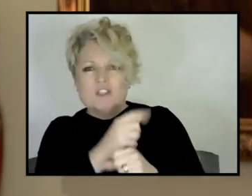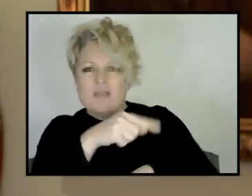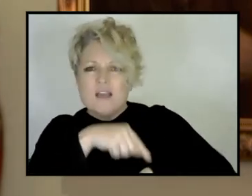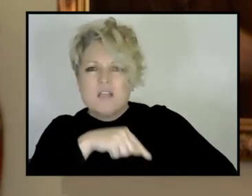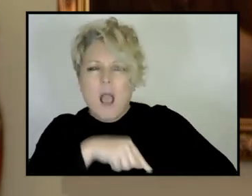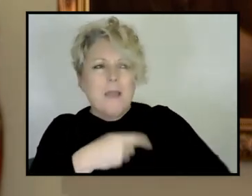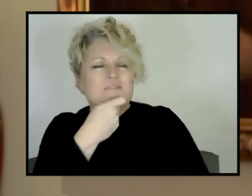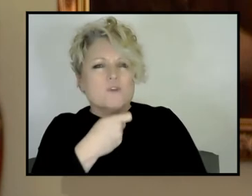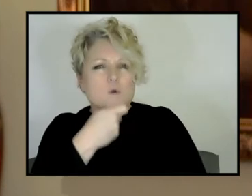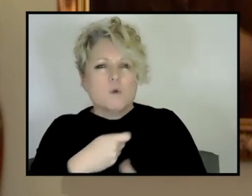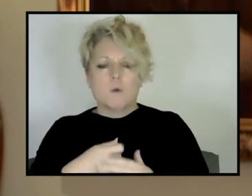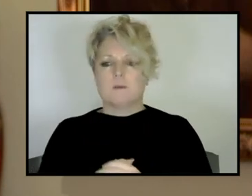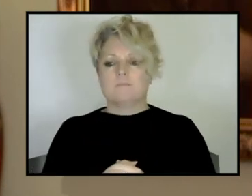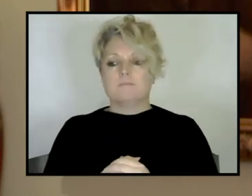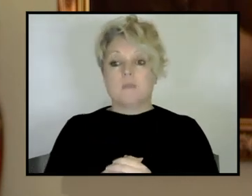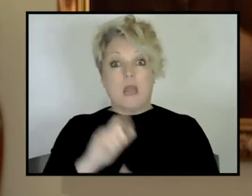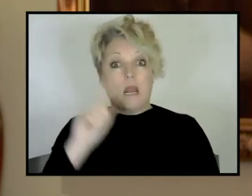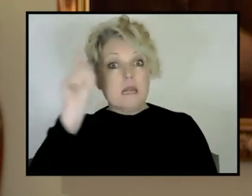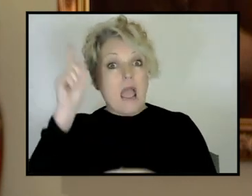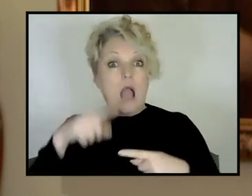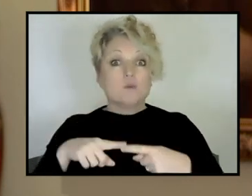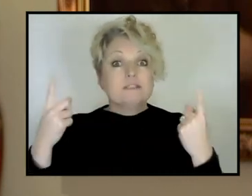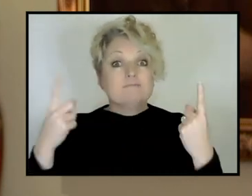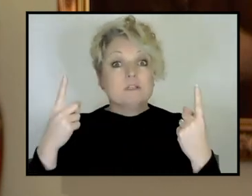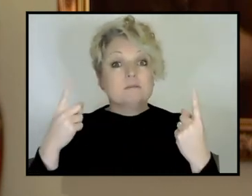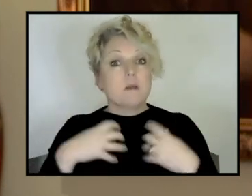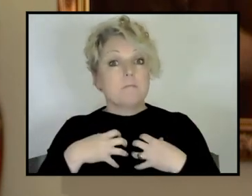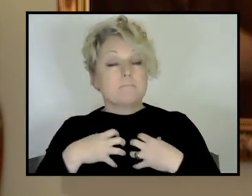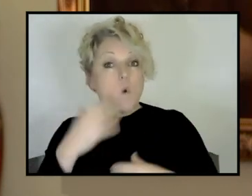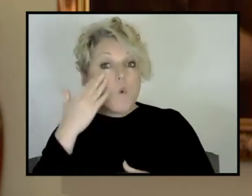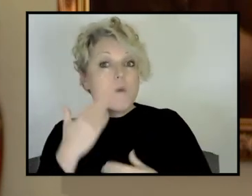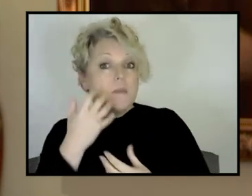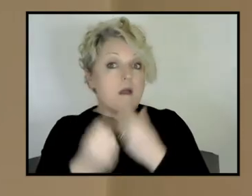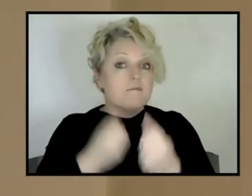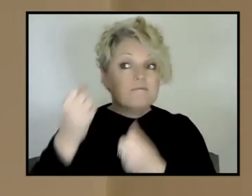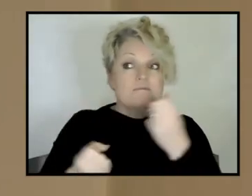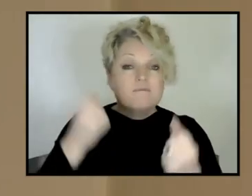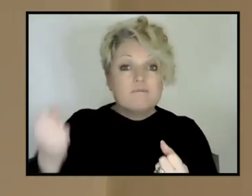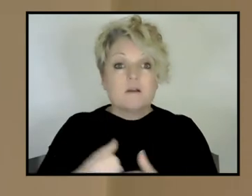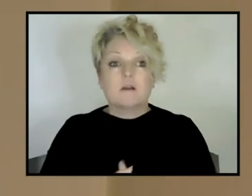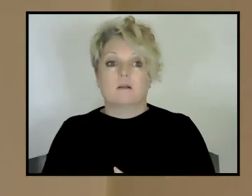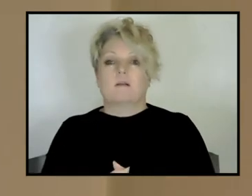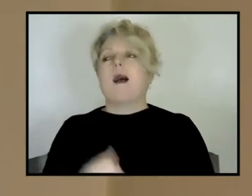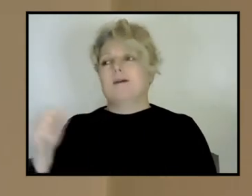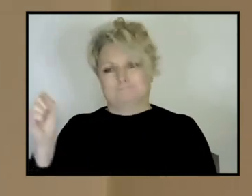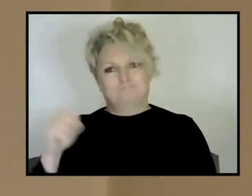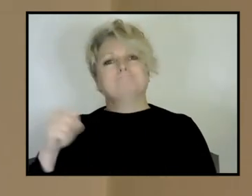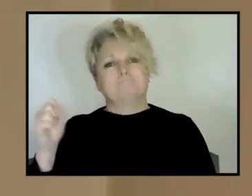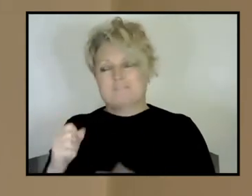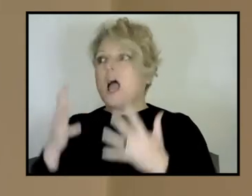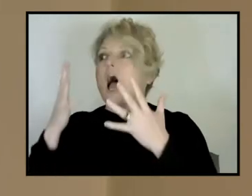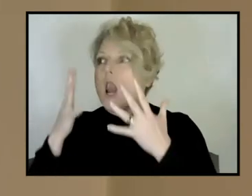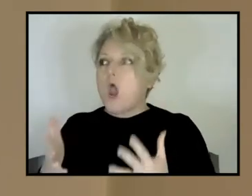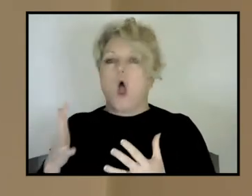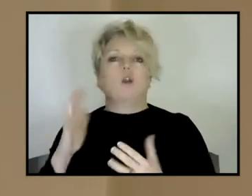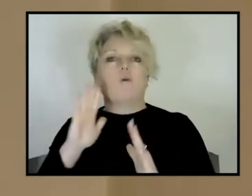What, what about now? Is that something that's changed or continuing to change? Oh, it's just, there's so many fantastic women that are doing fantastic